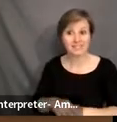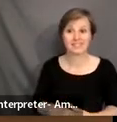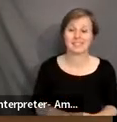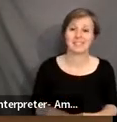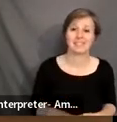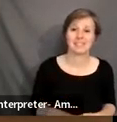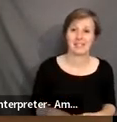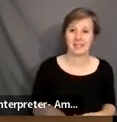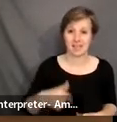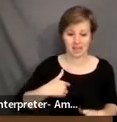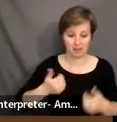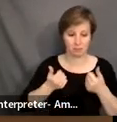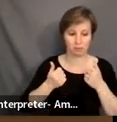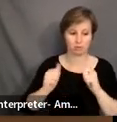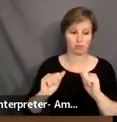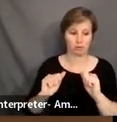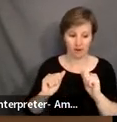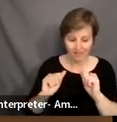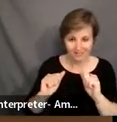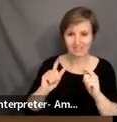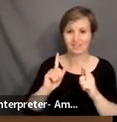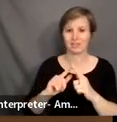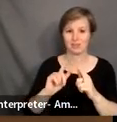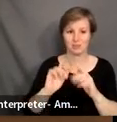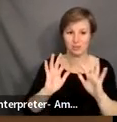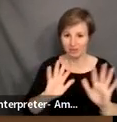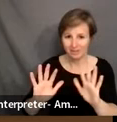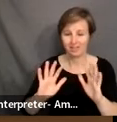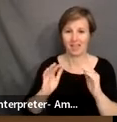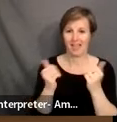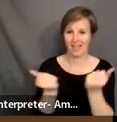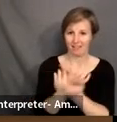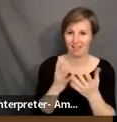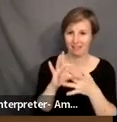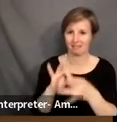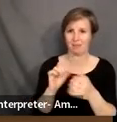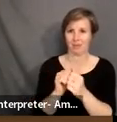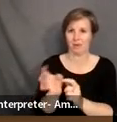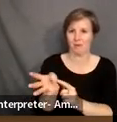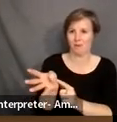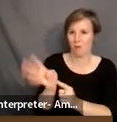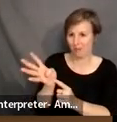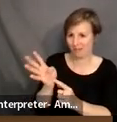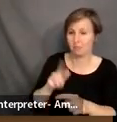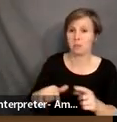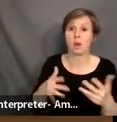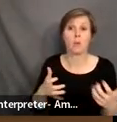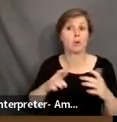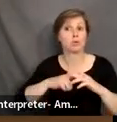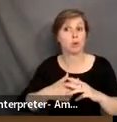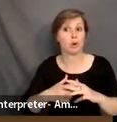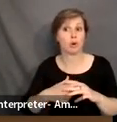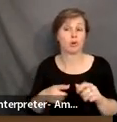I am trying to get everything in four minutes. It's really hard. But I do want to start out by saying